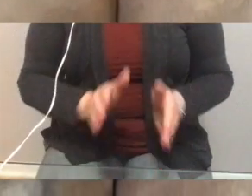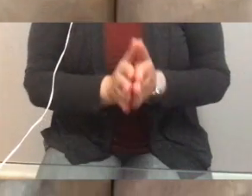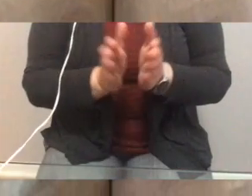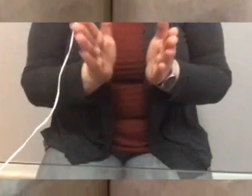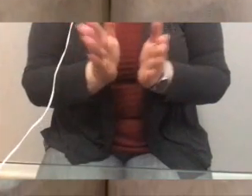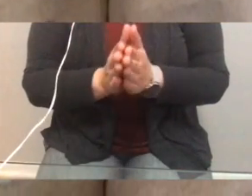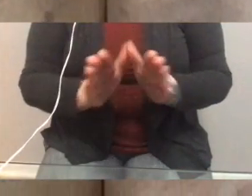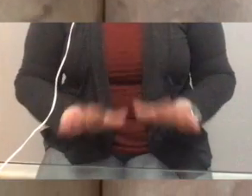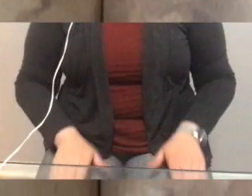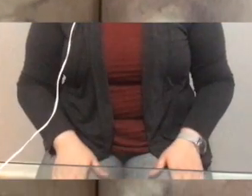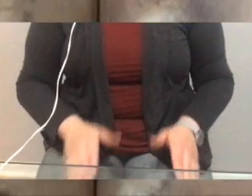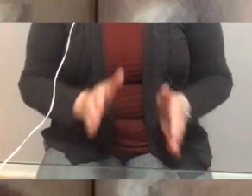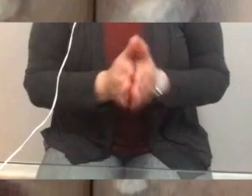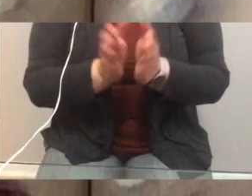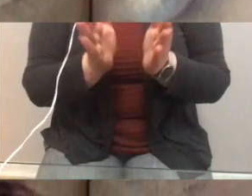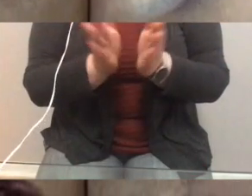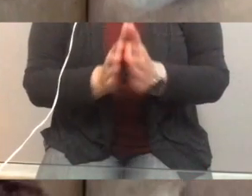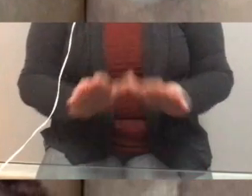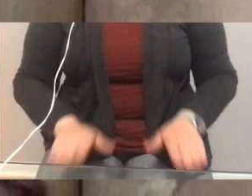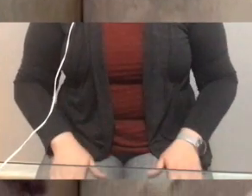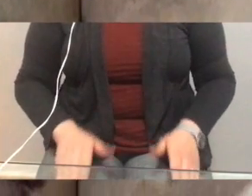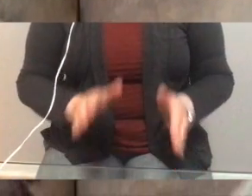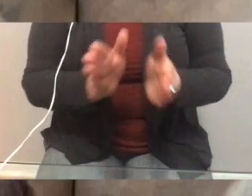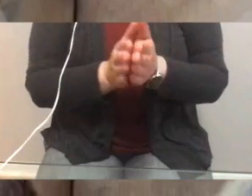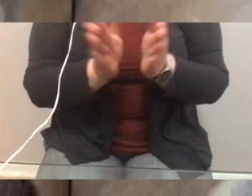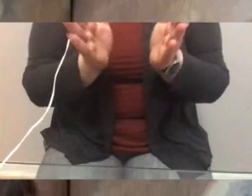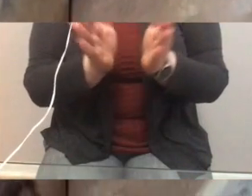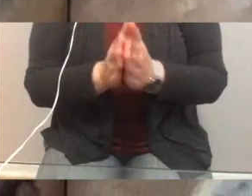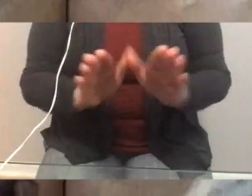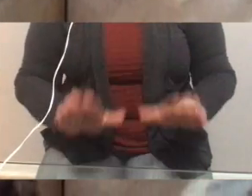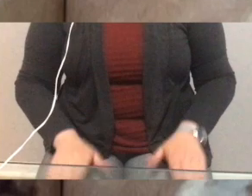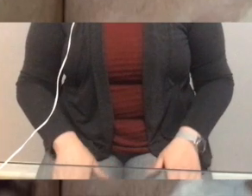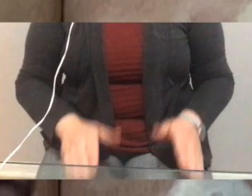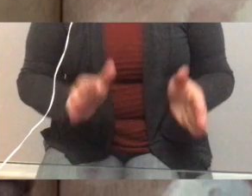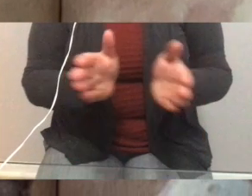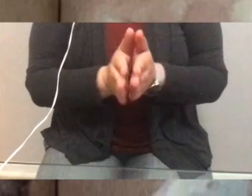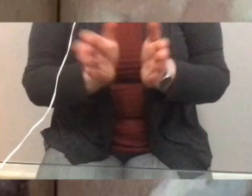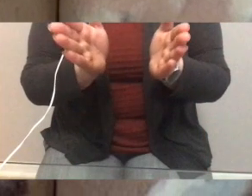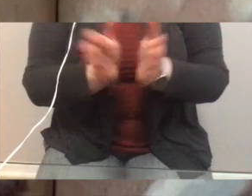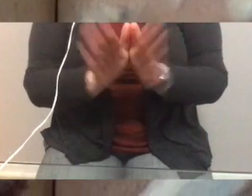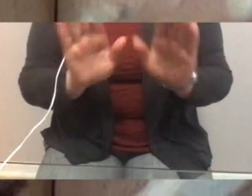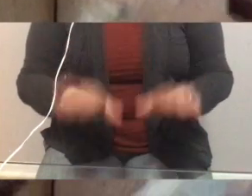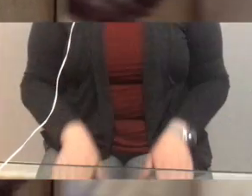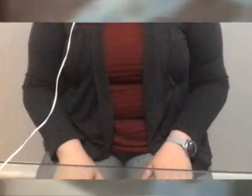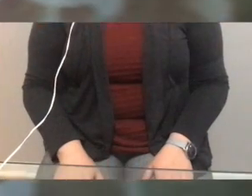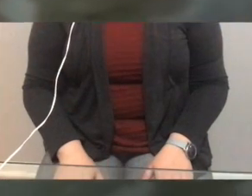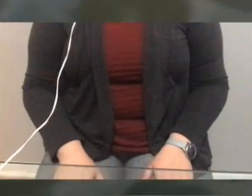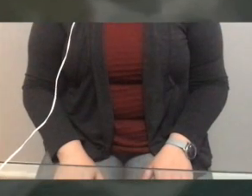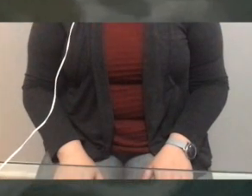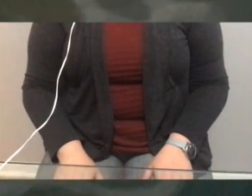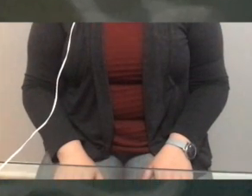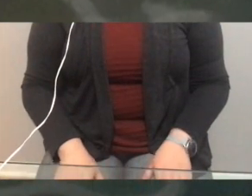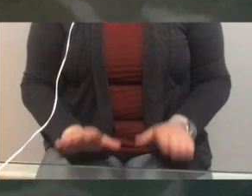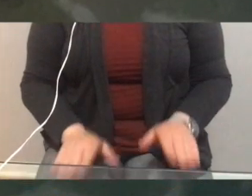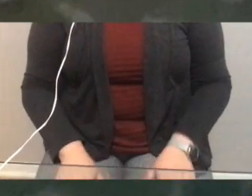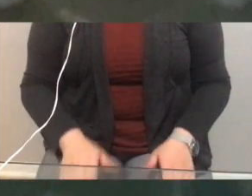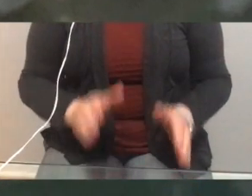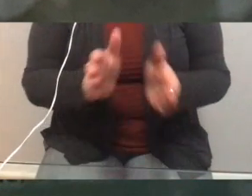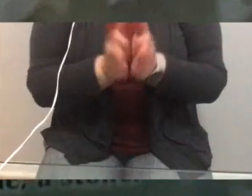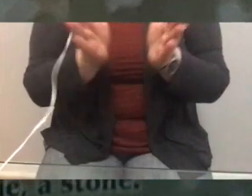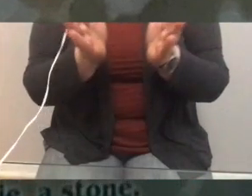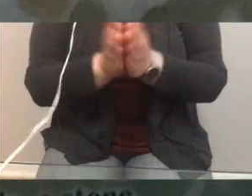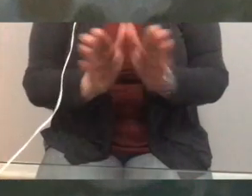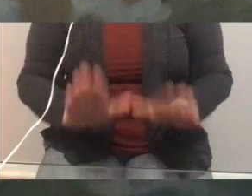Liza with what shall I wet it dear Liza with what with a